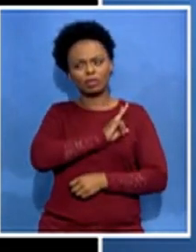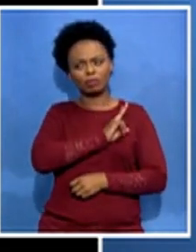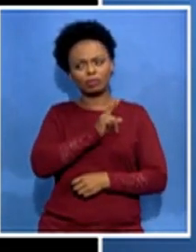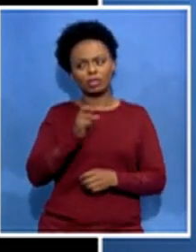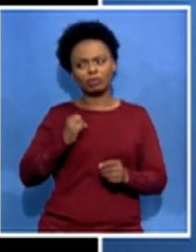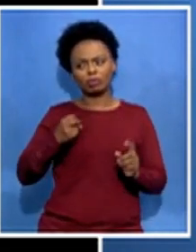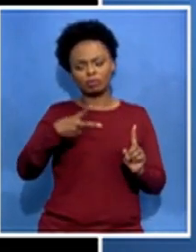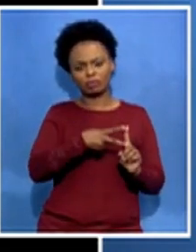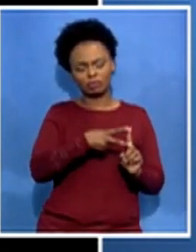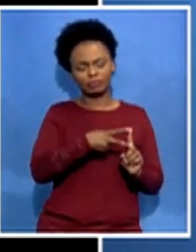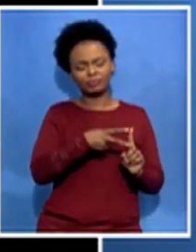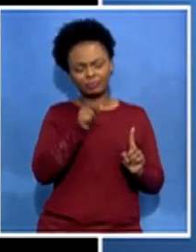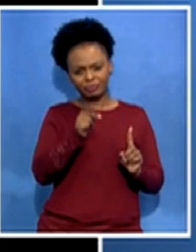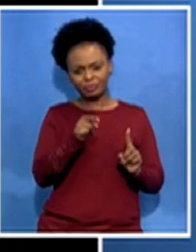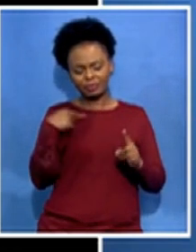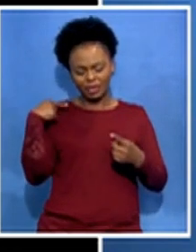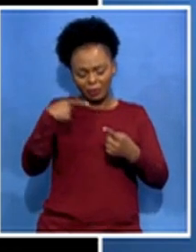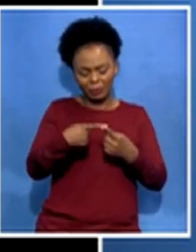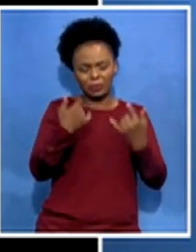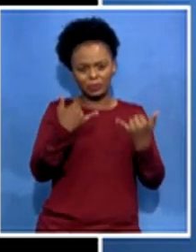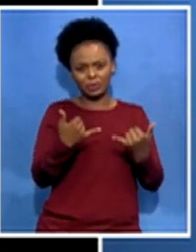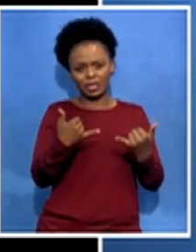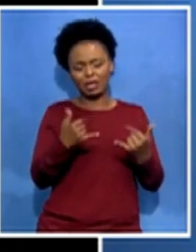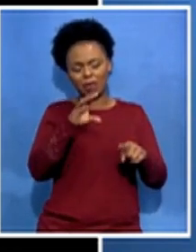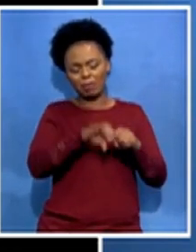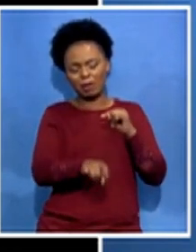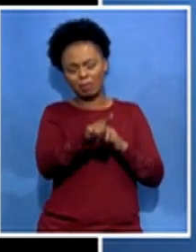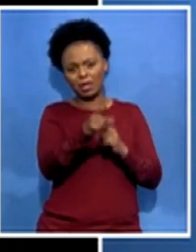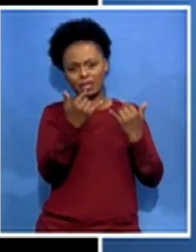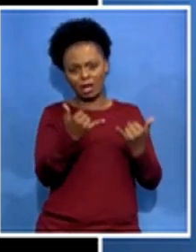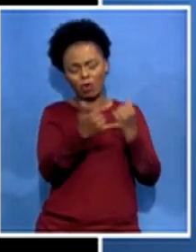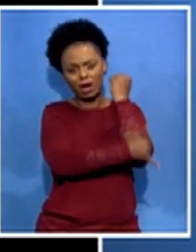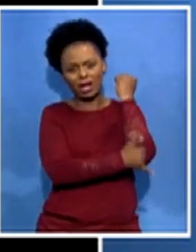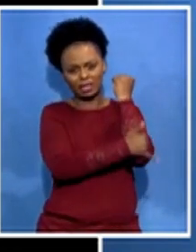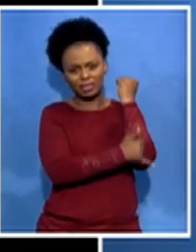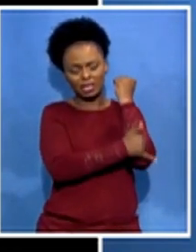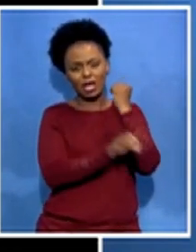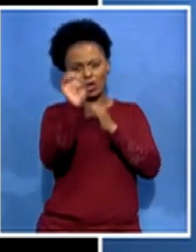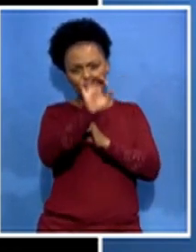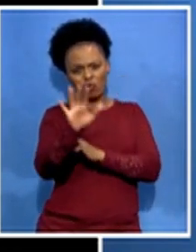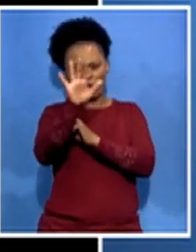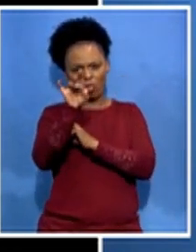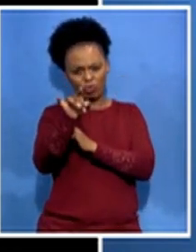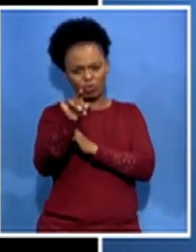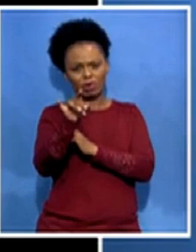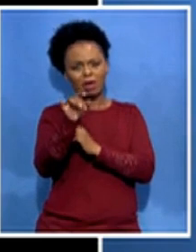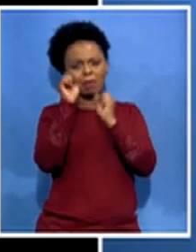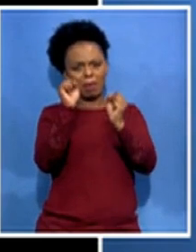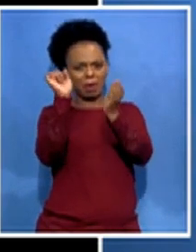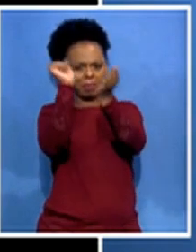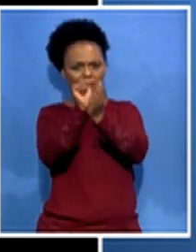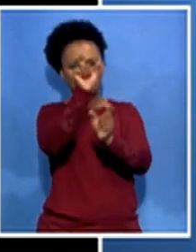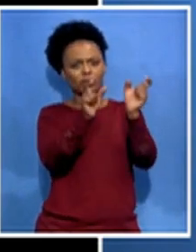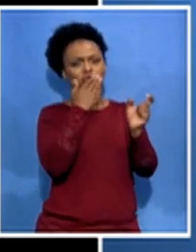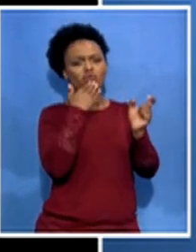find a situation where those countries particularly in europe yeah he's arresting those people who are involved in this